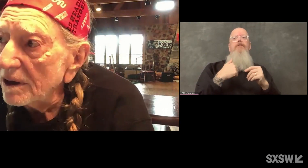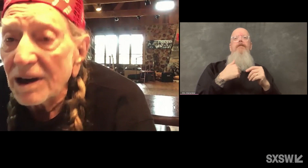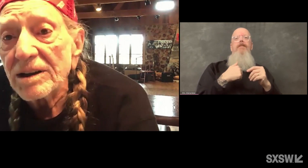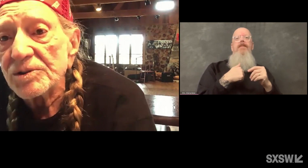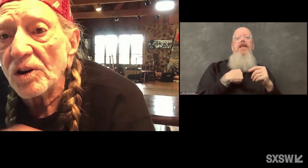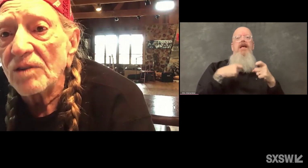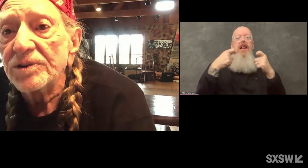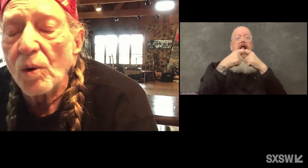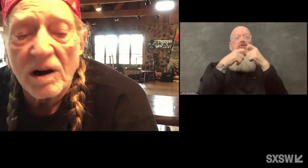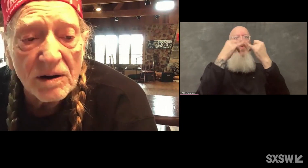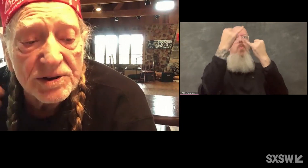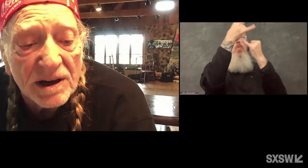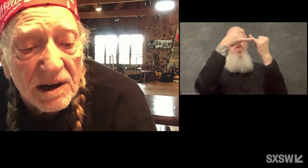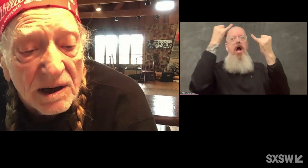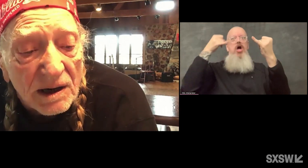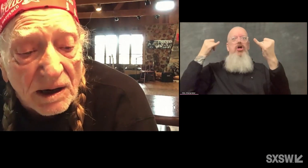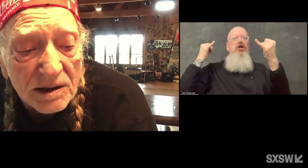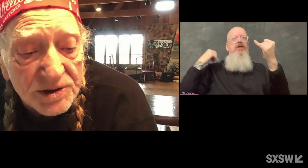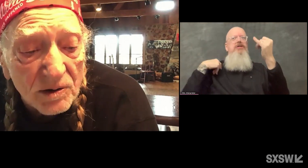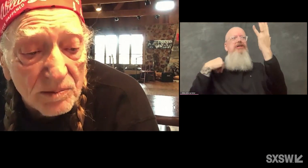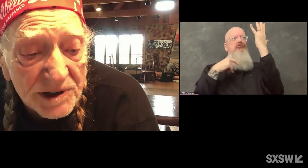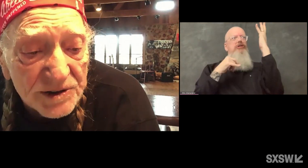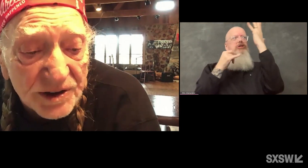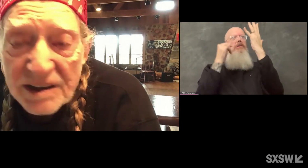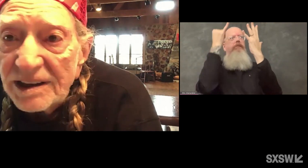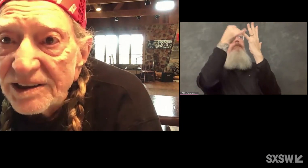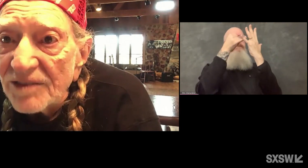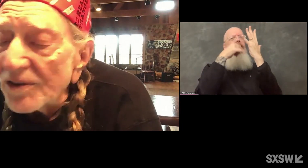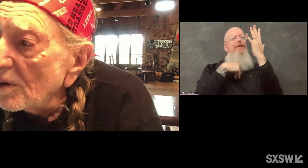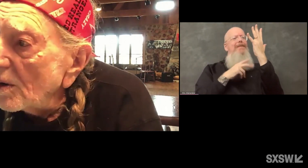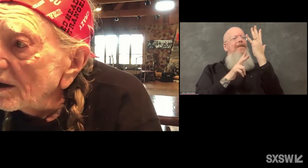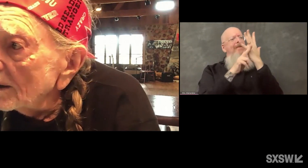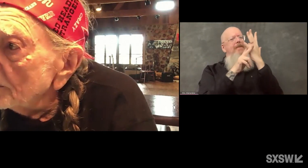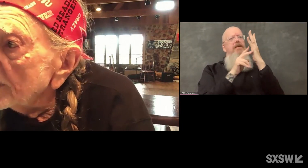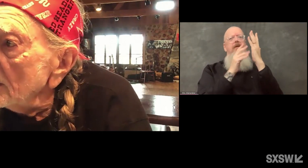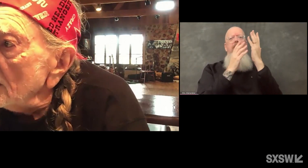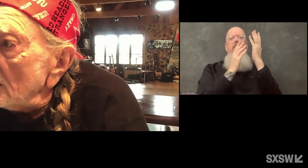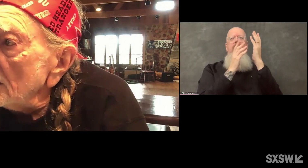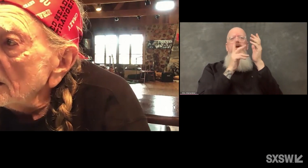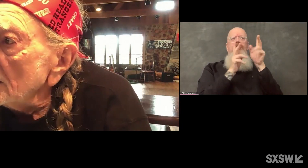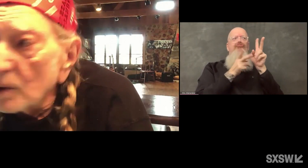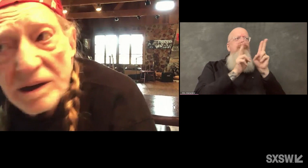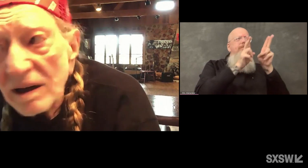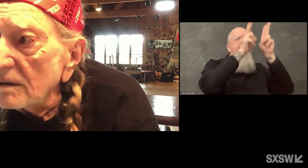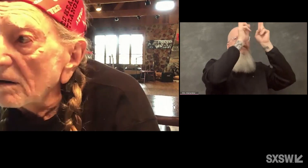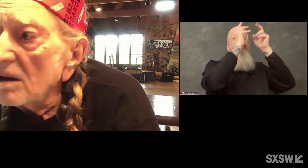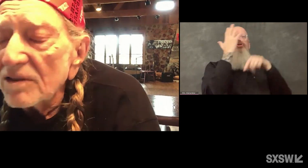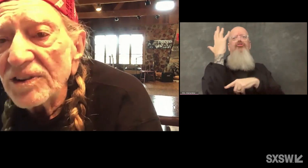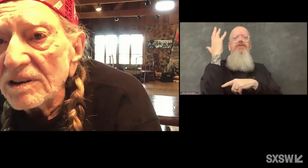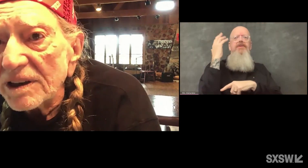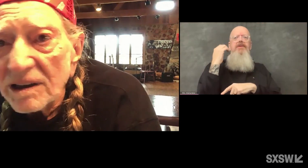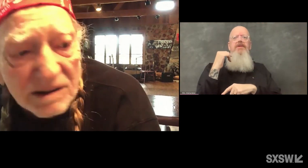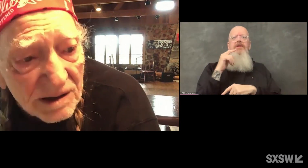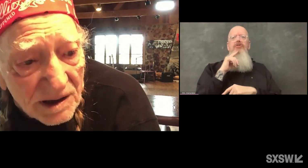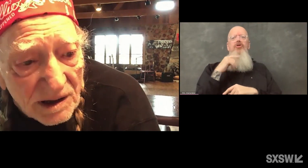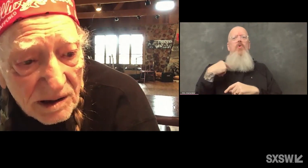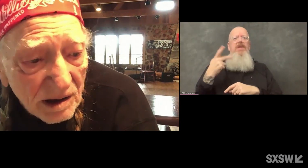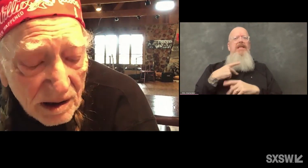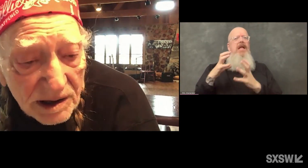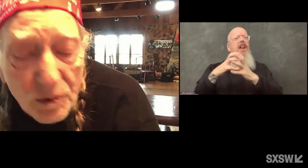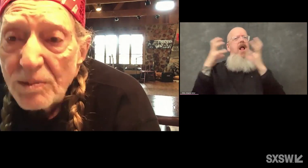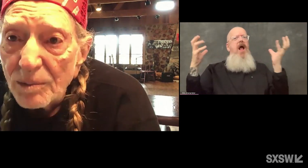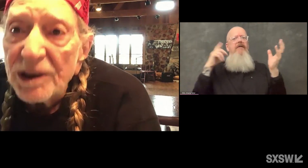limbs off the wires. And so me and Zeke did that for a while. And we had a lot of fun together.